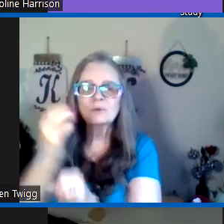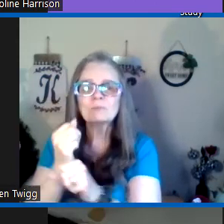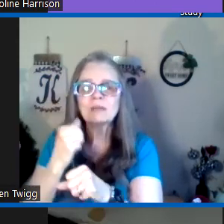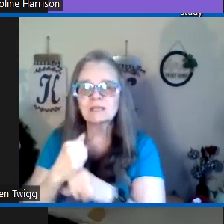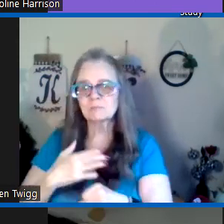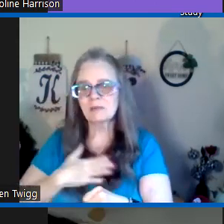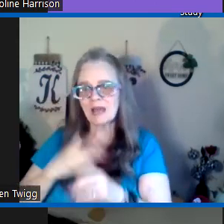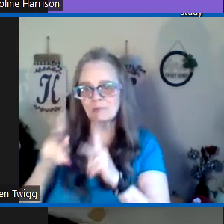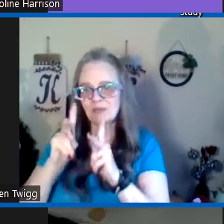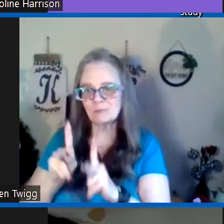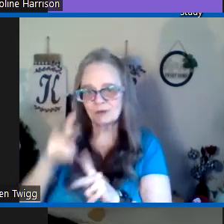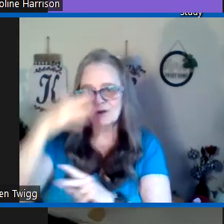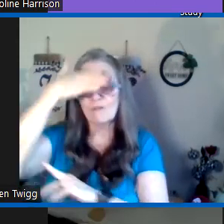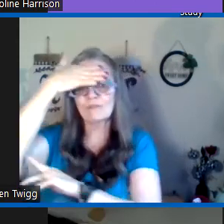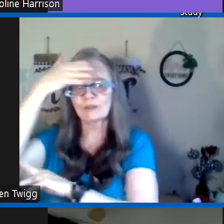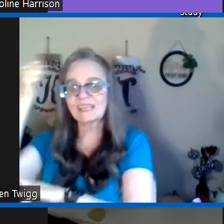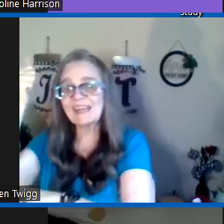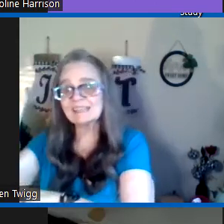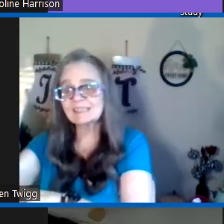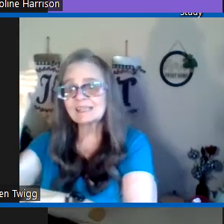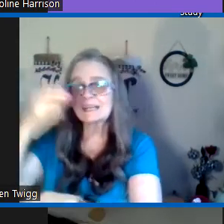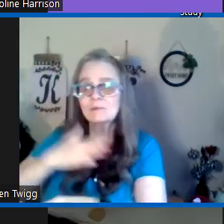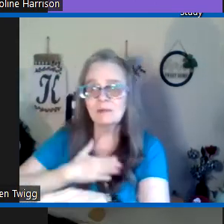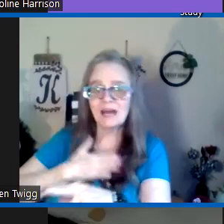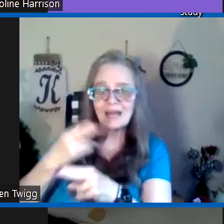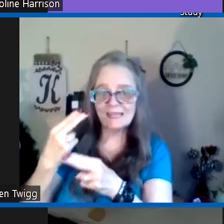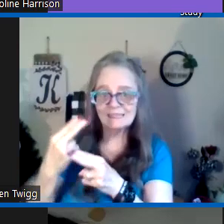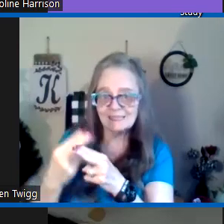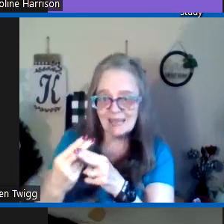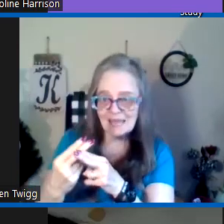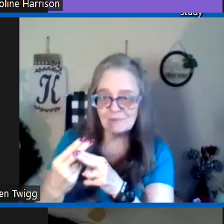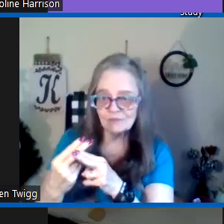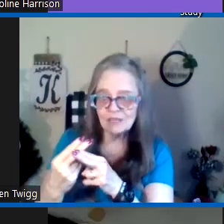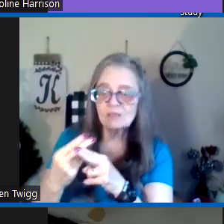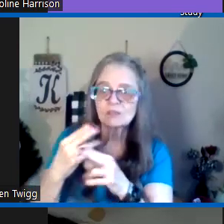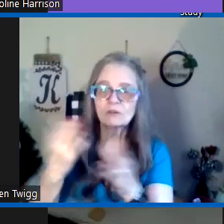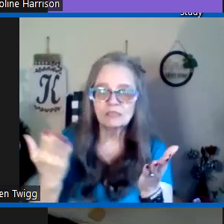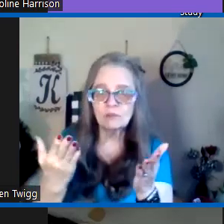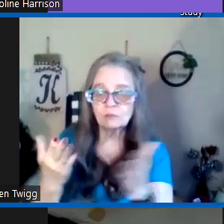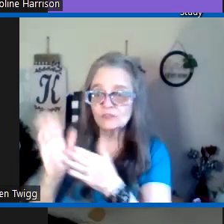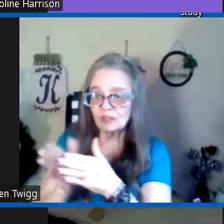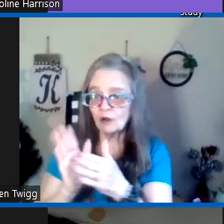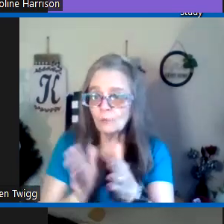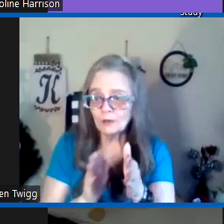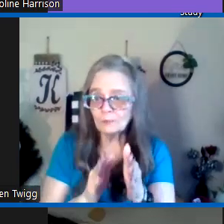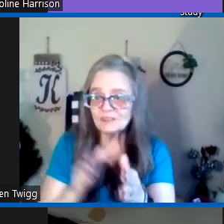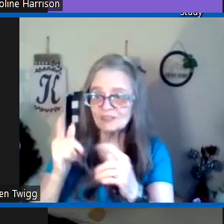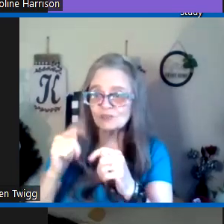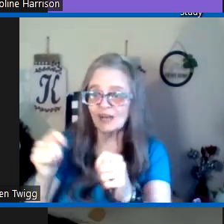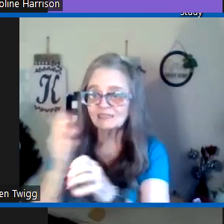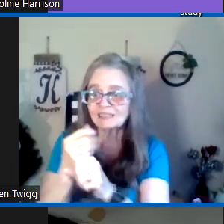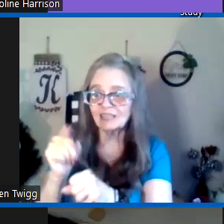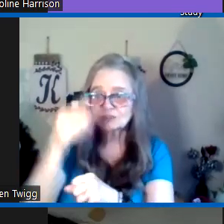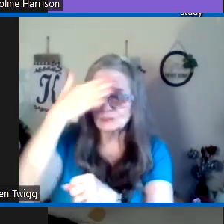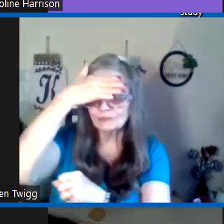will make my people forget my name so in other words their whole purpose